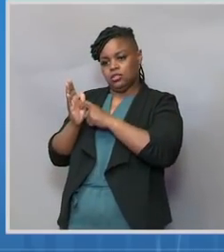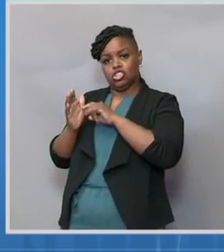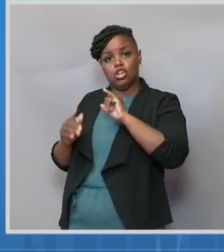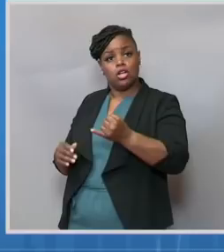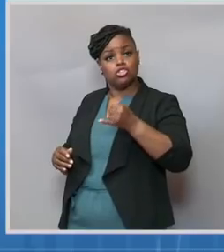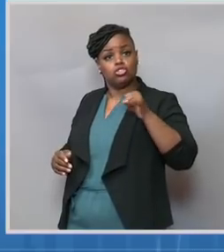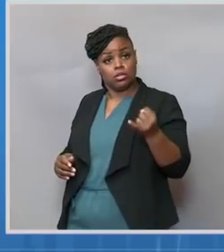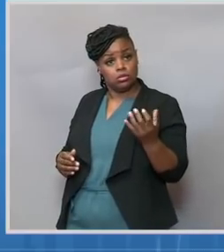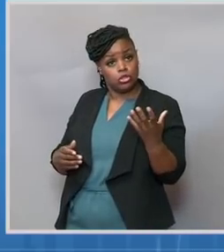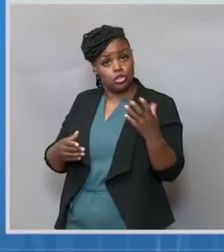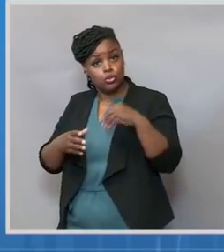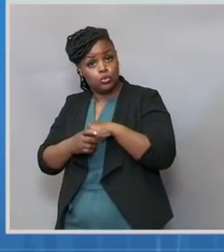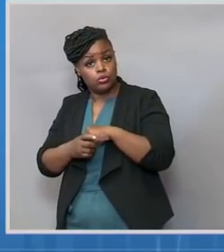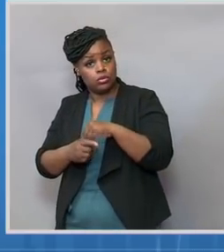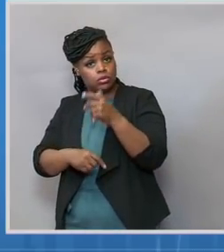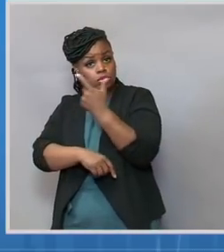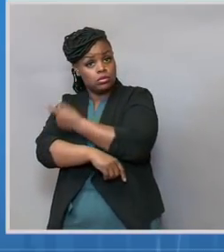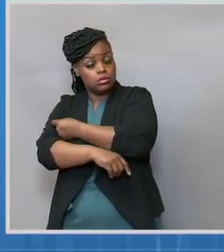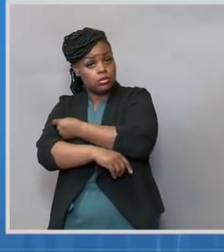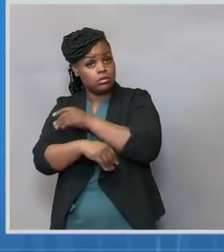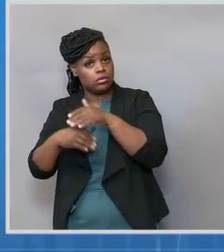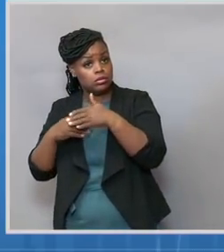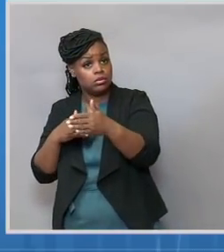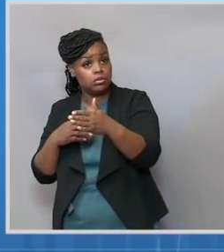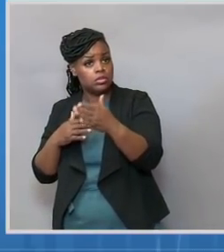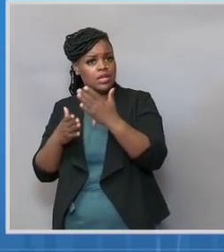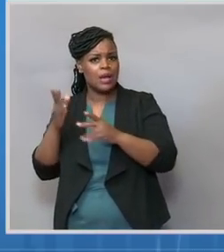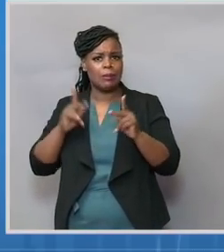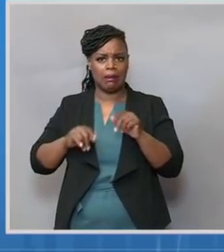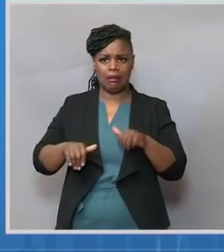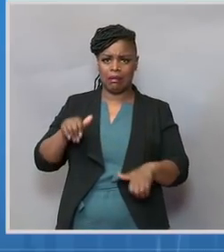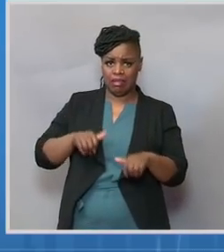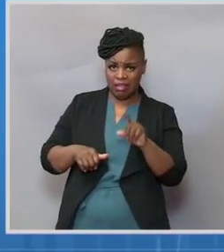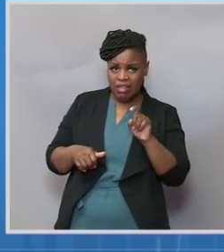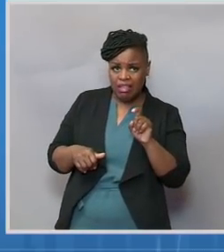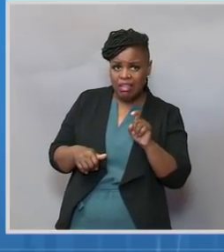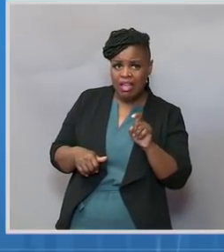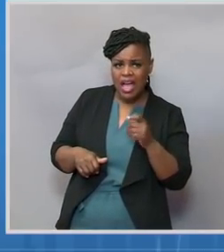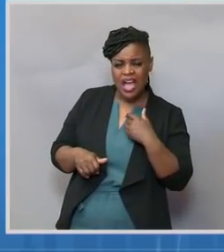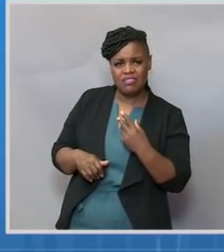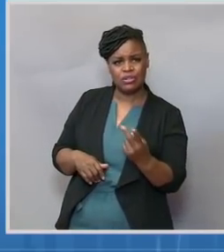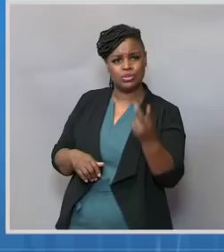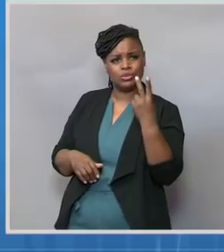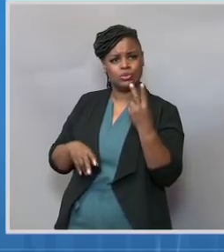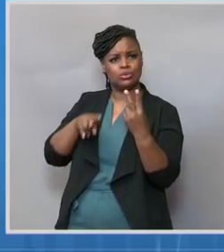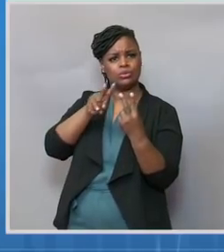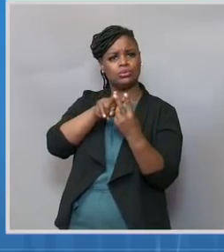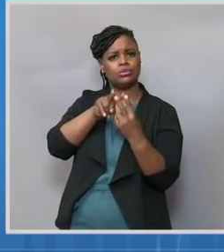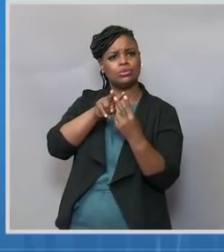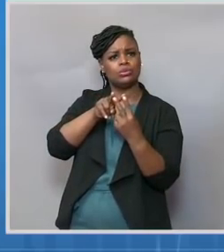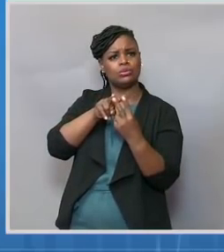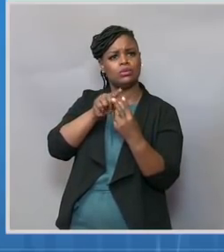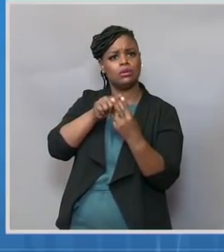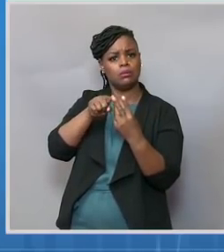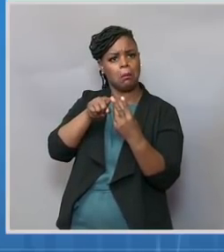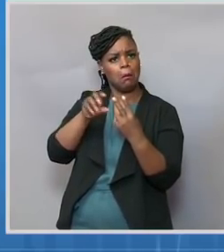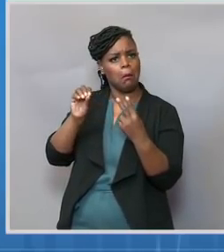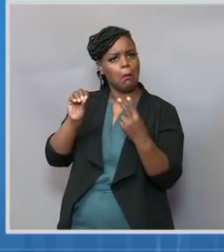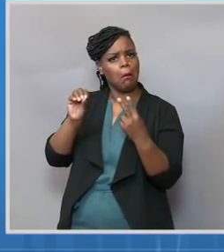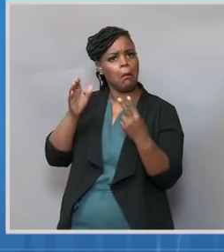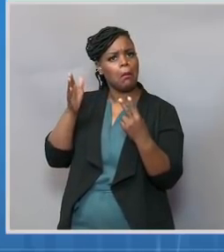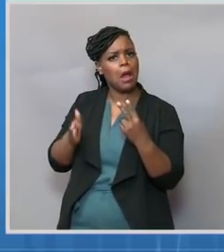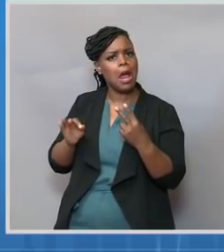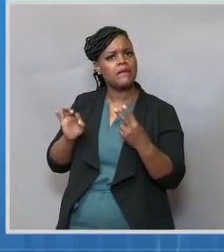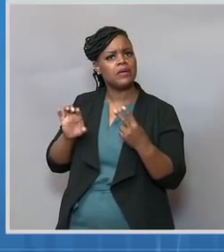I know there's going to be some people who say, well, there's two vaccines that aren't linked to any rare conditions. So why should we